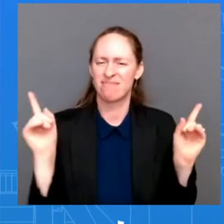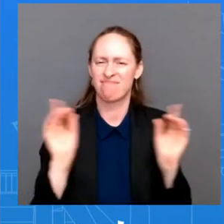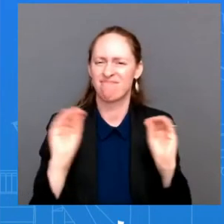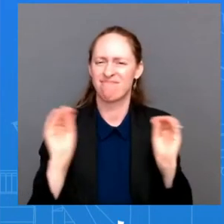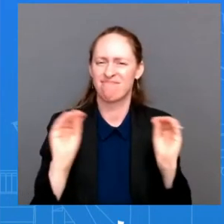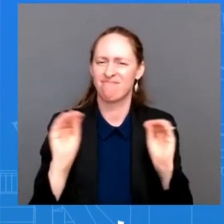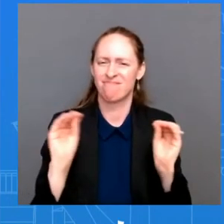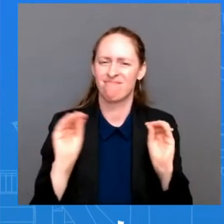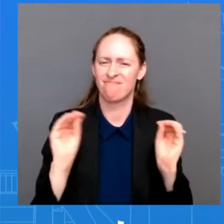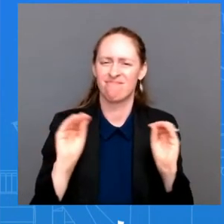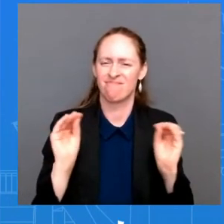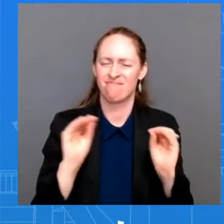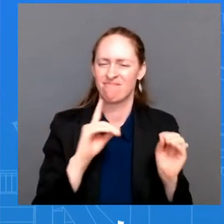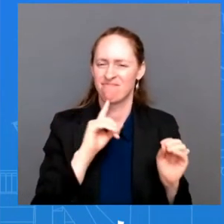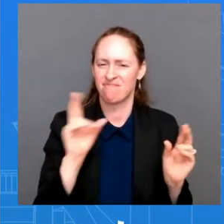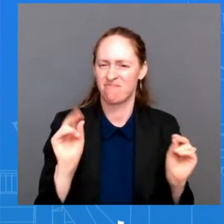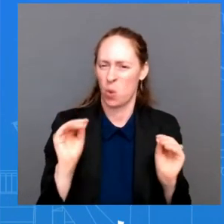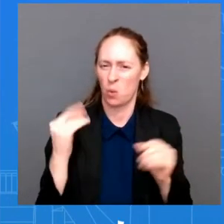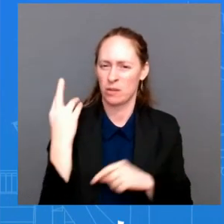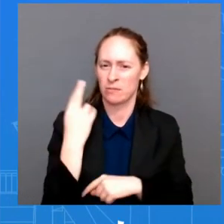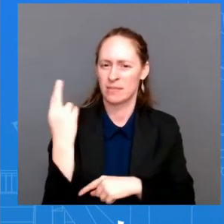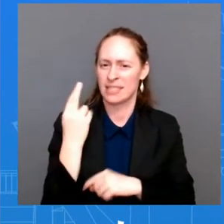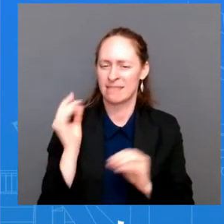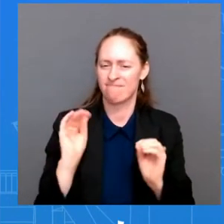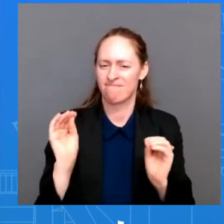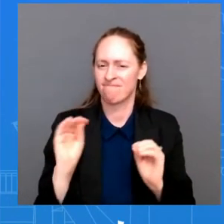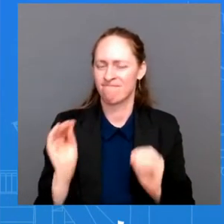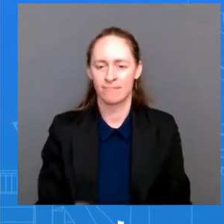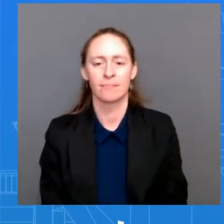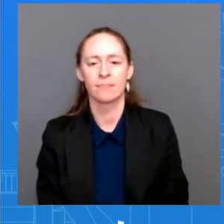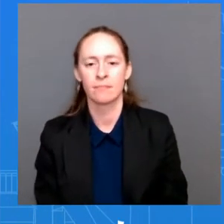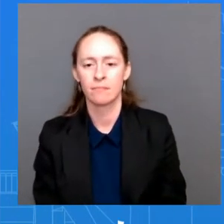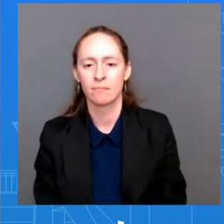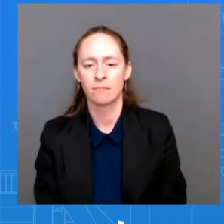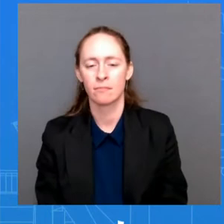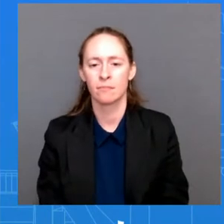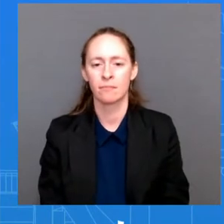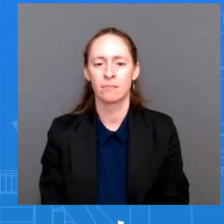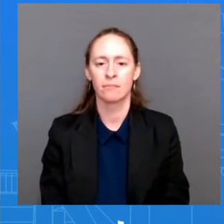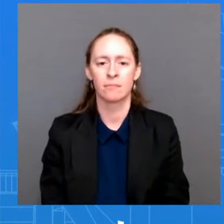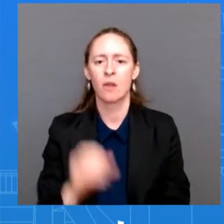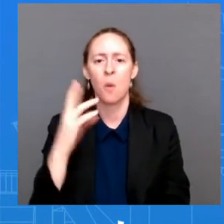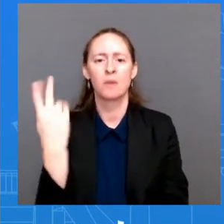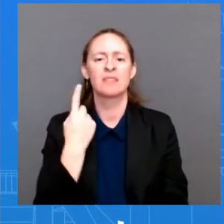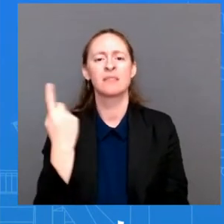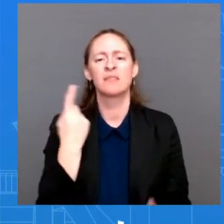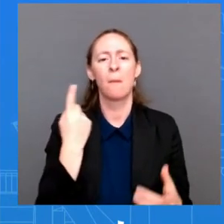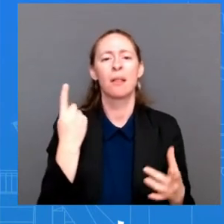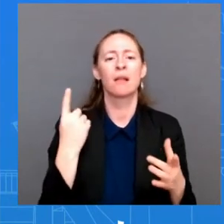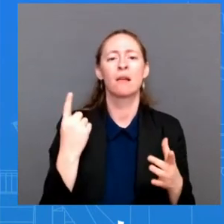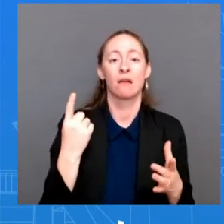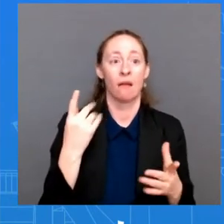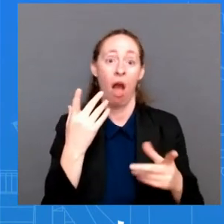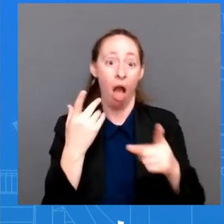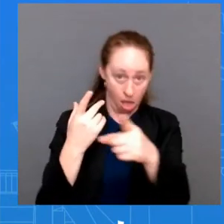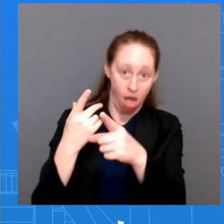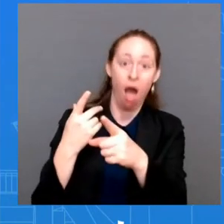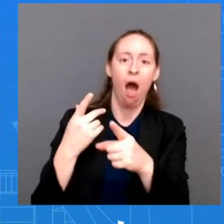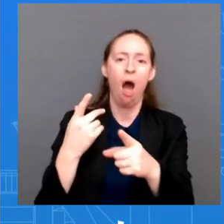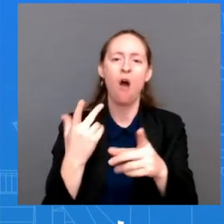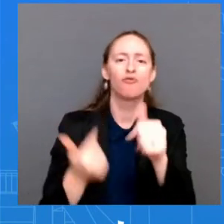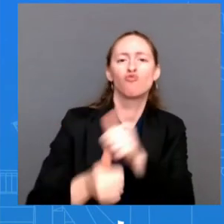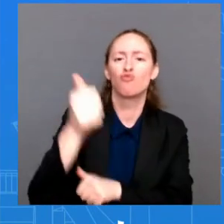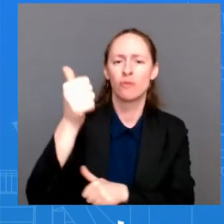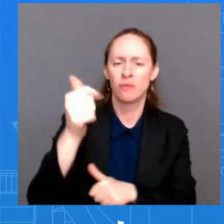some sort of pretext for some sort of what they would consider a reaction. If the Speaker goes